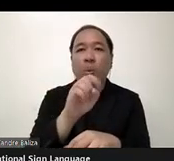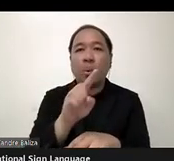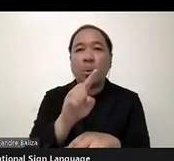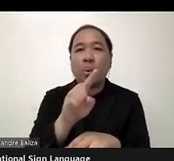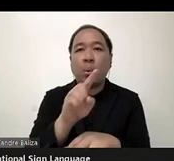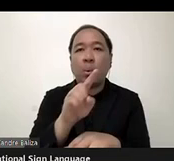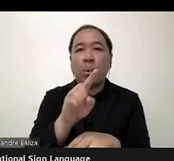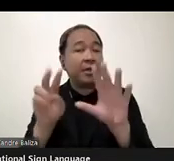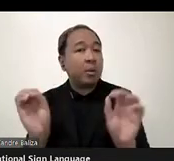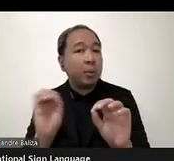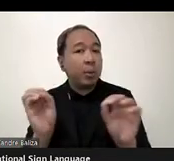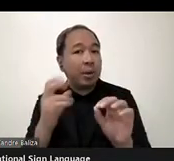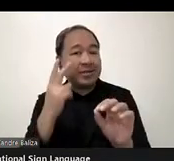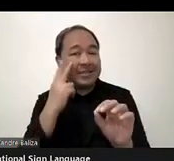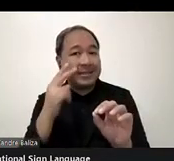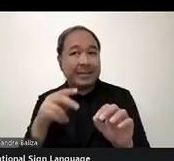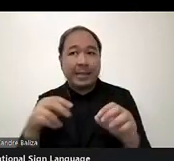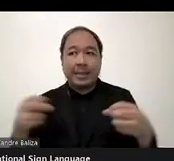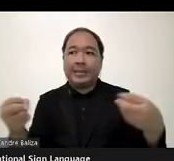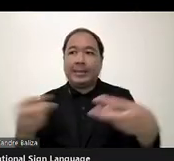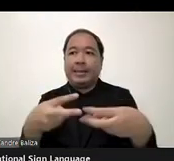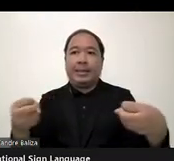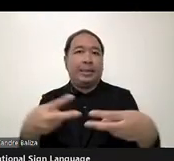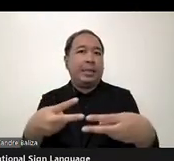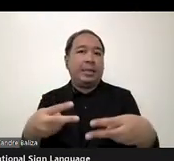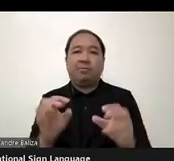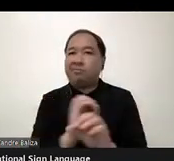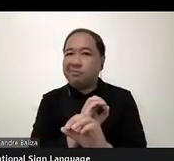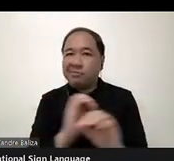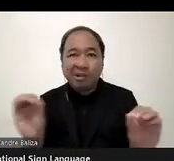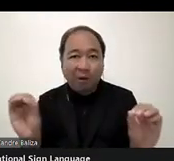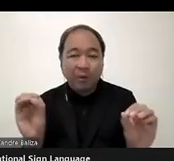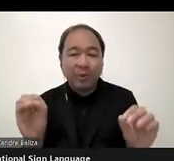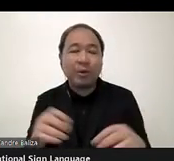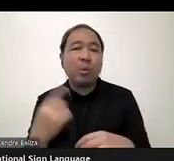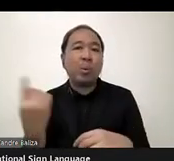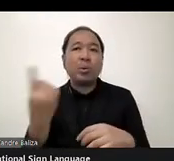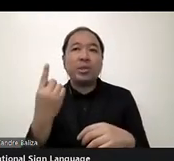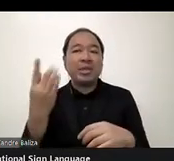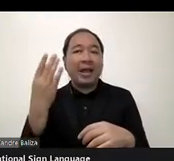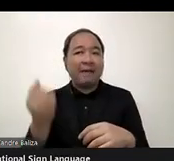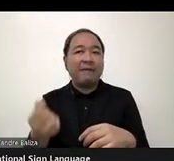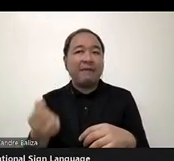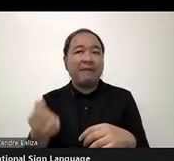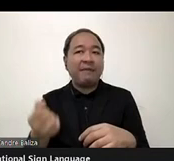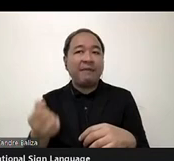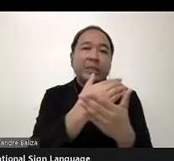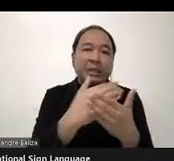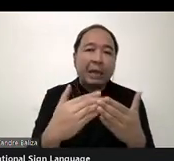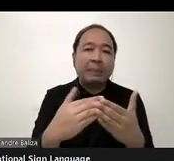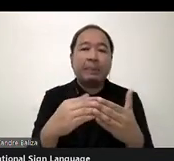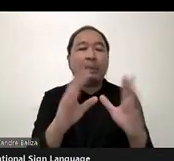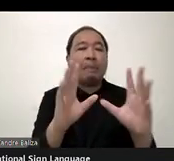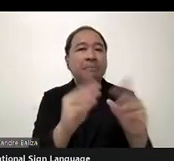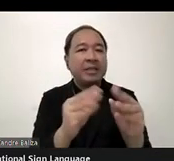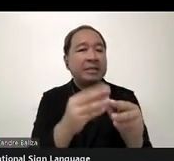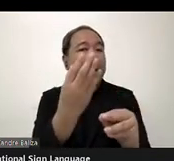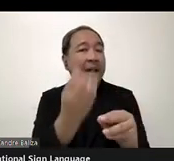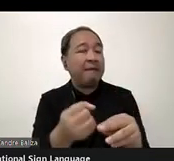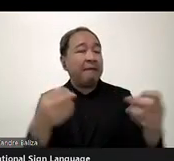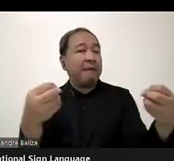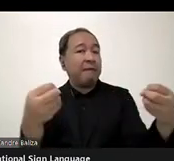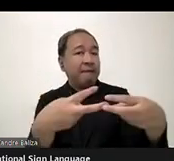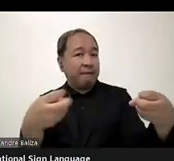-time text captioning for all the sessions. Uh, only there were certain sessions for this real-time captioning was provided.